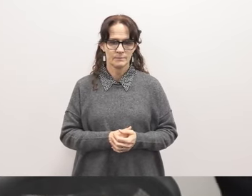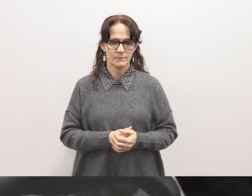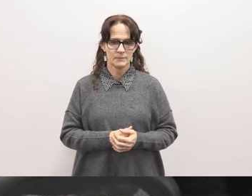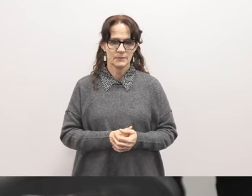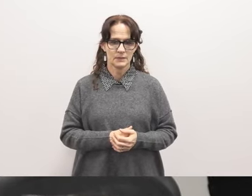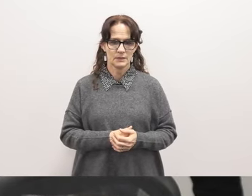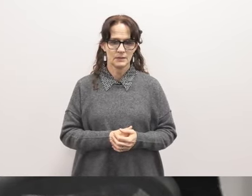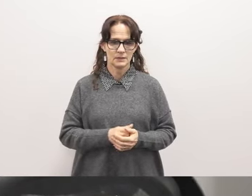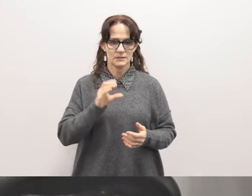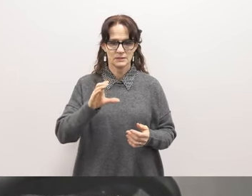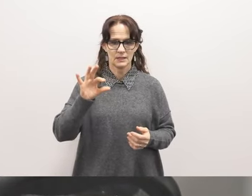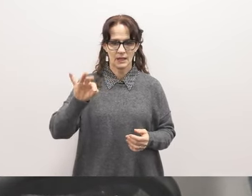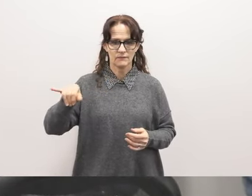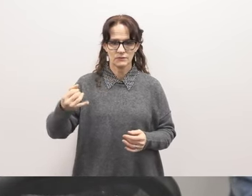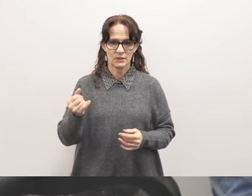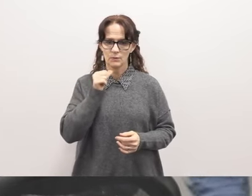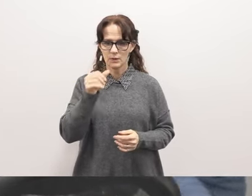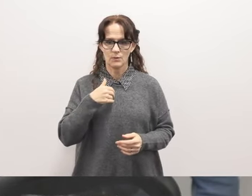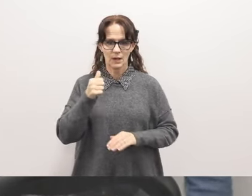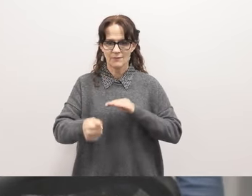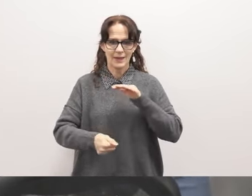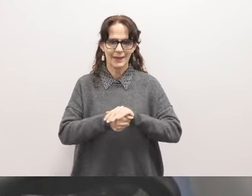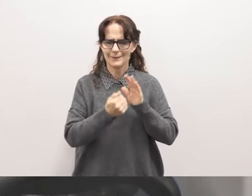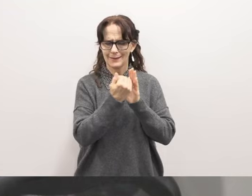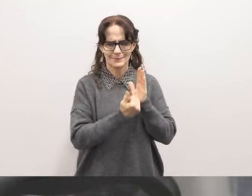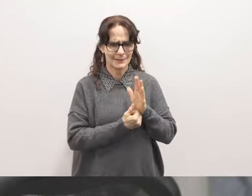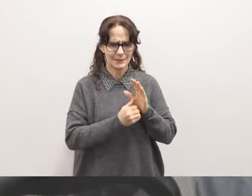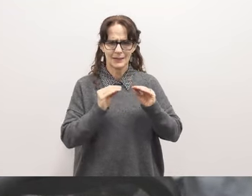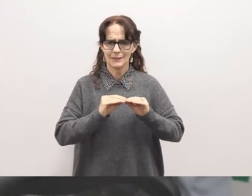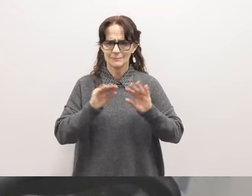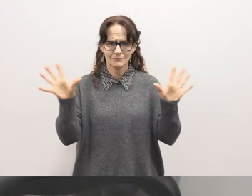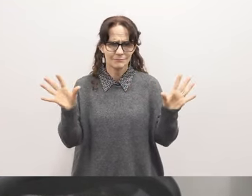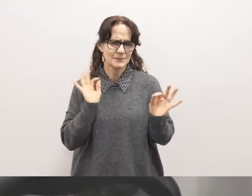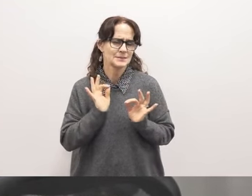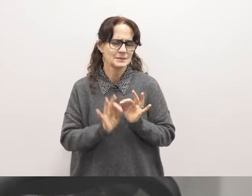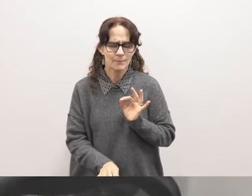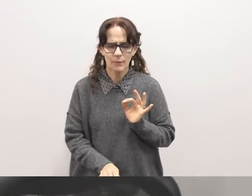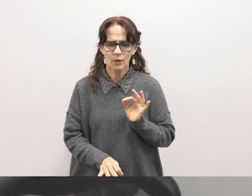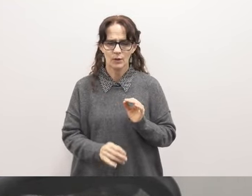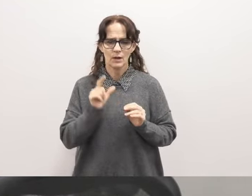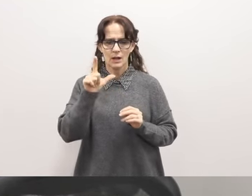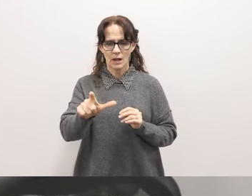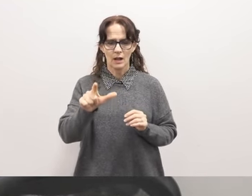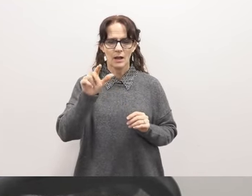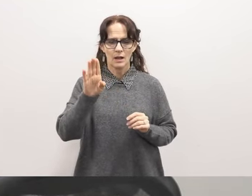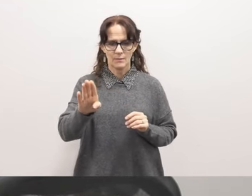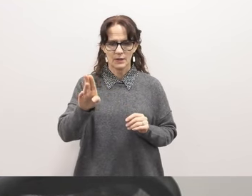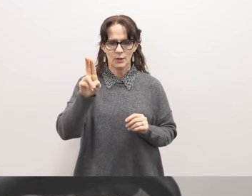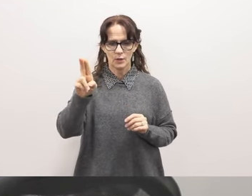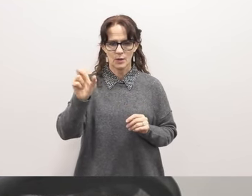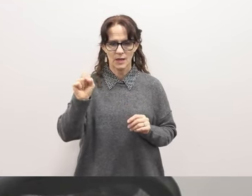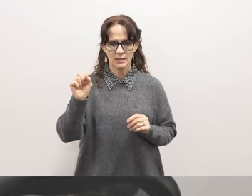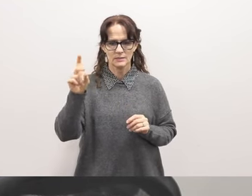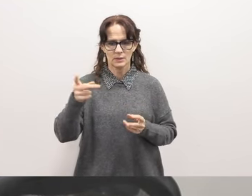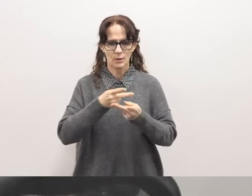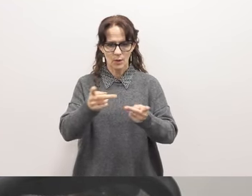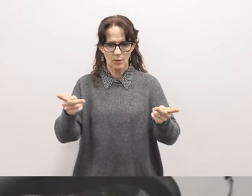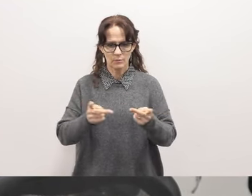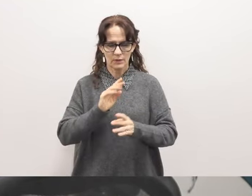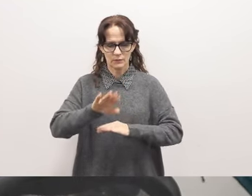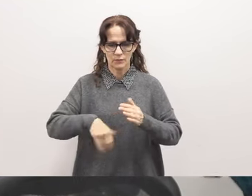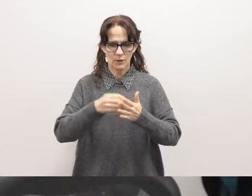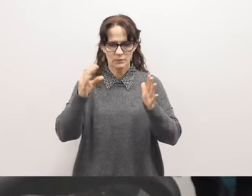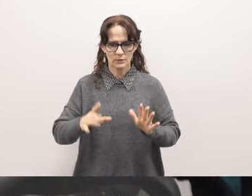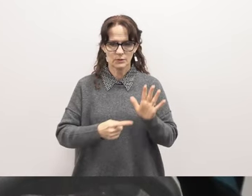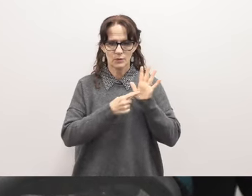In CFJ, we do not have a hidden agenda. Our agenda is simple. We want the Long Beach Unified School District to be a place where every student